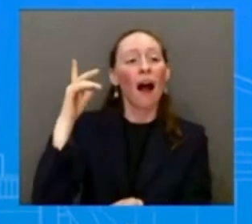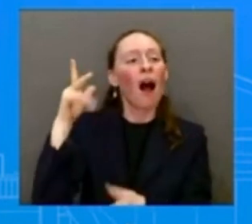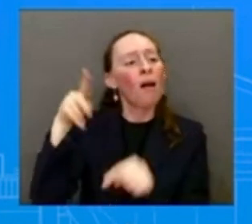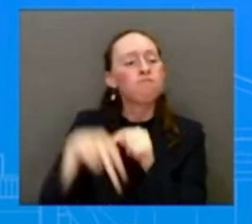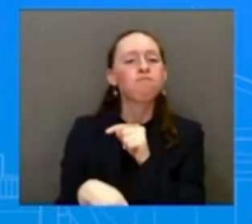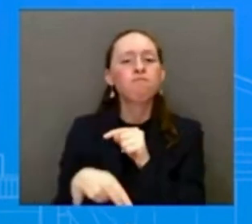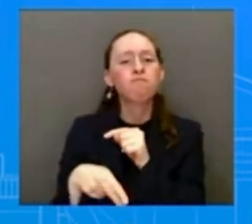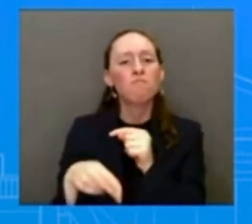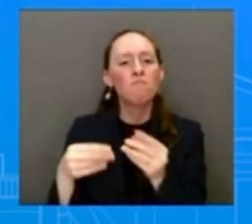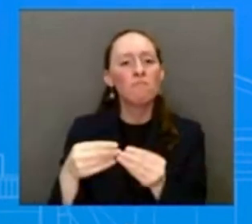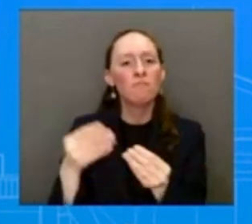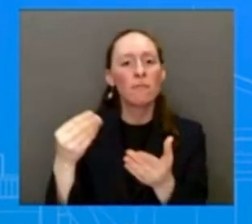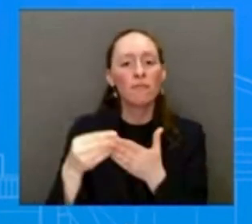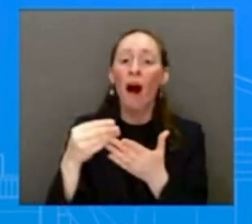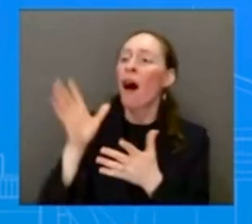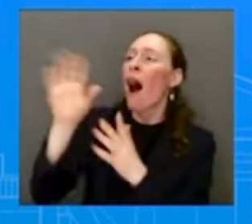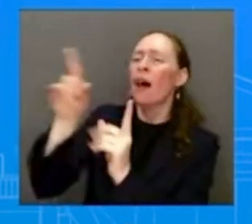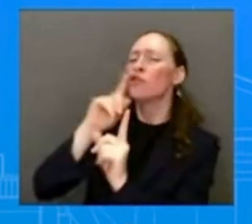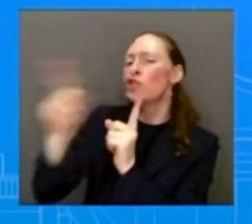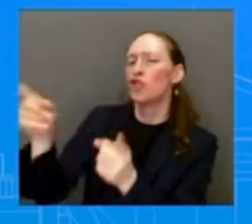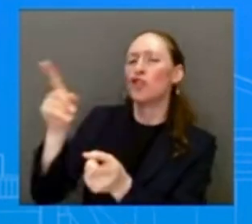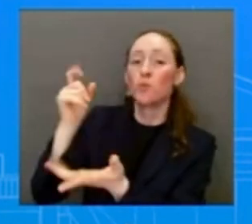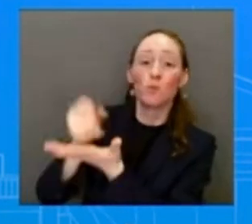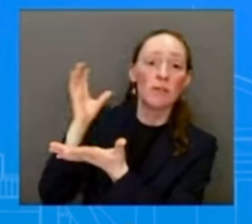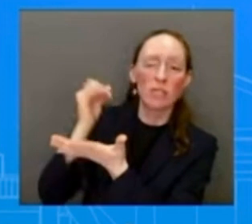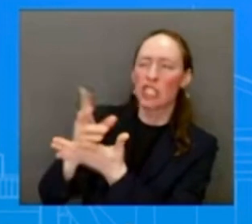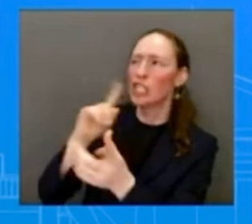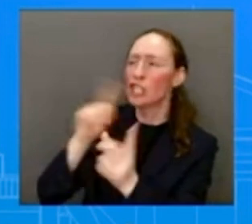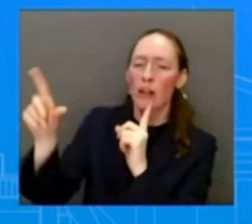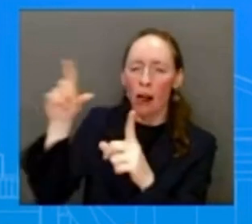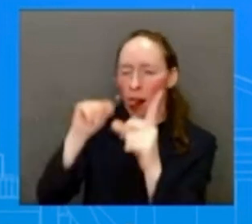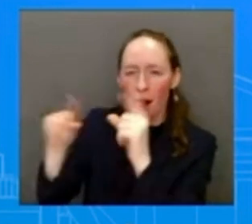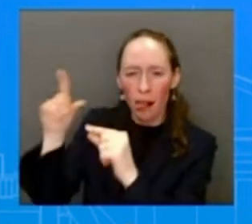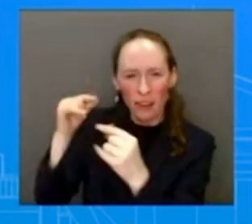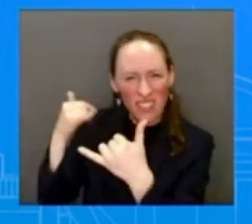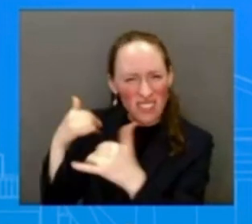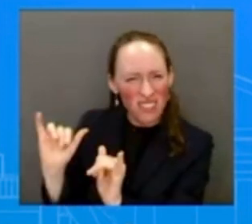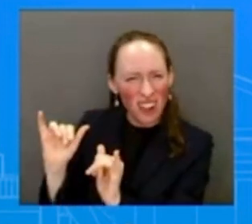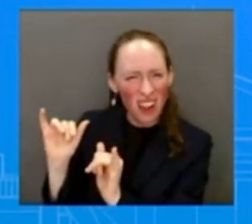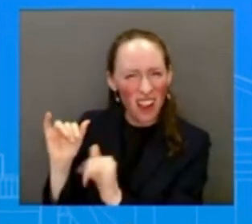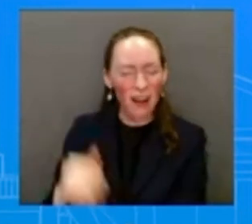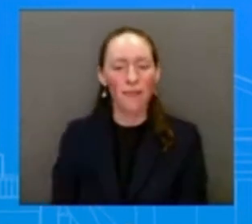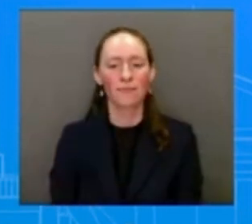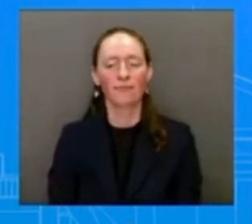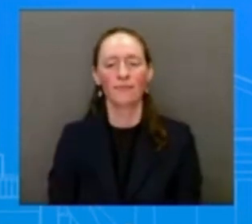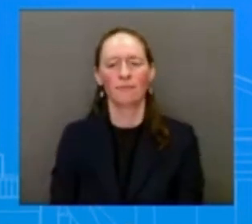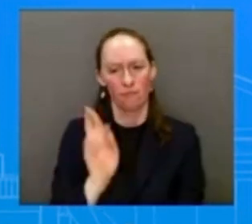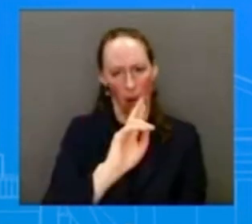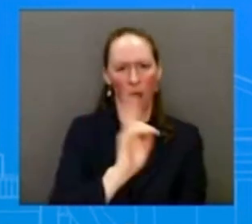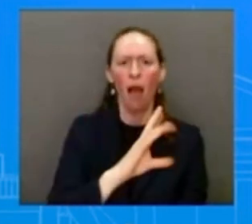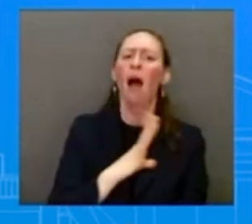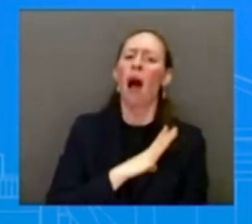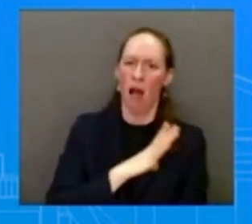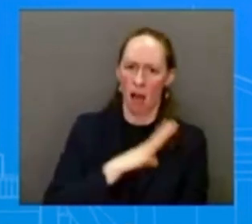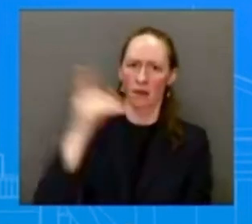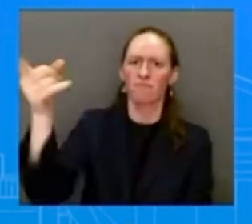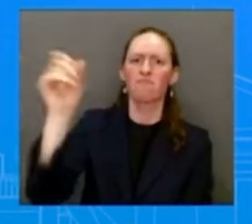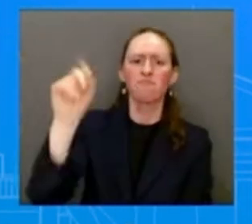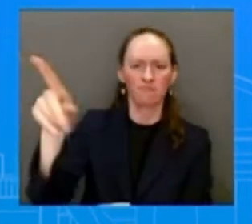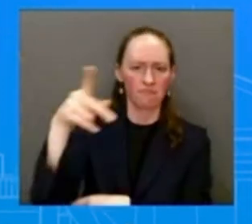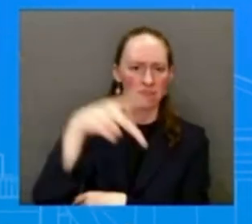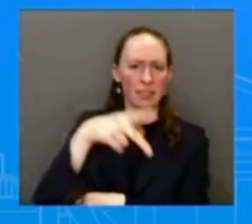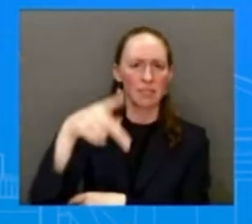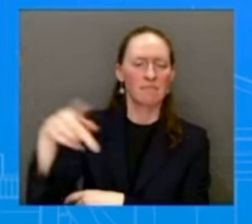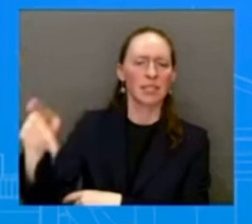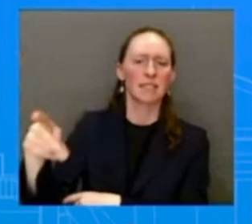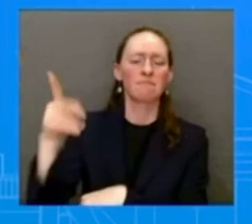thousands of dollars in PPP loans for businesses. Some even had their own loans forgiven, as you've heard the president speak